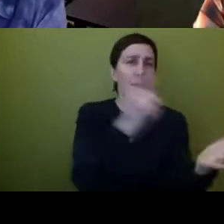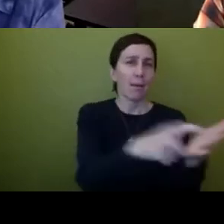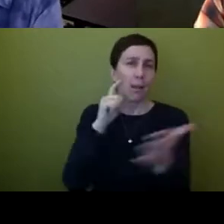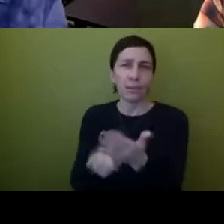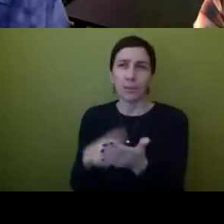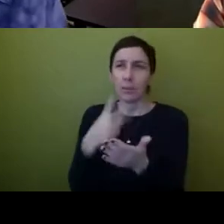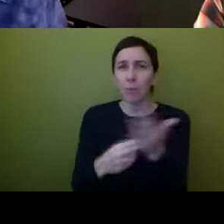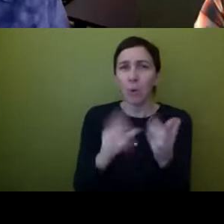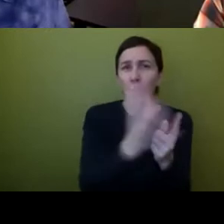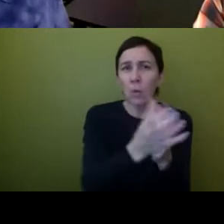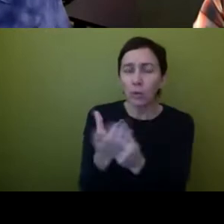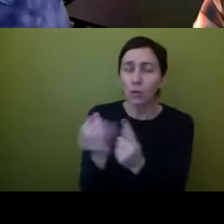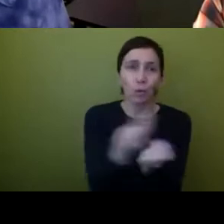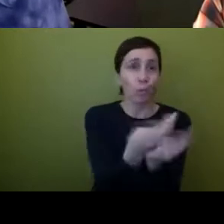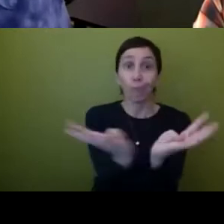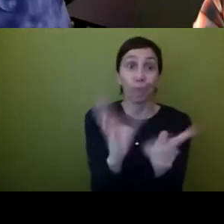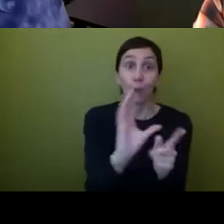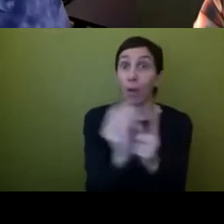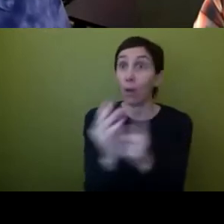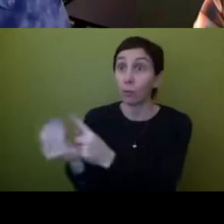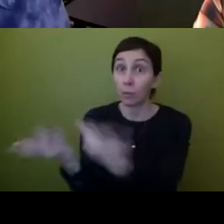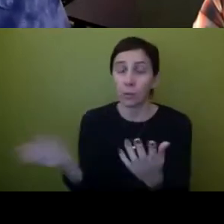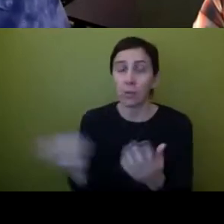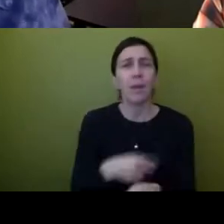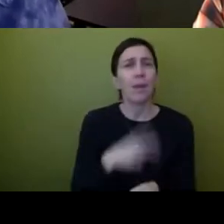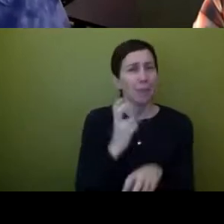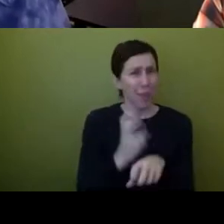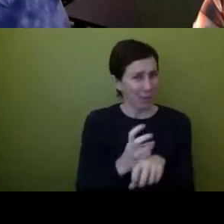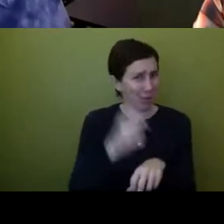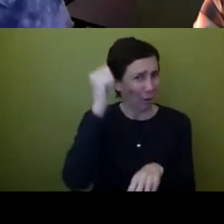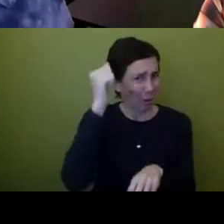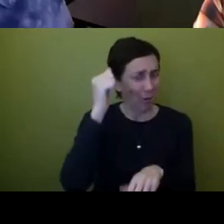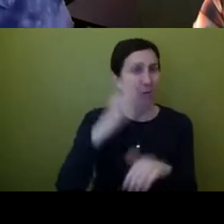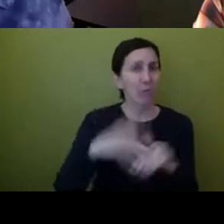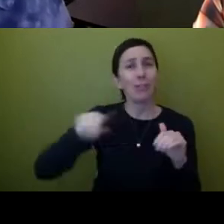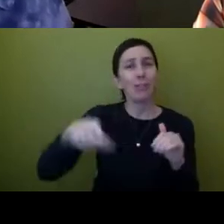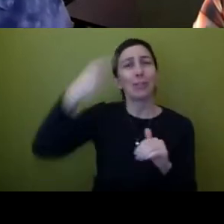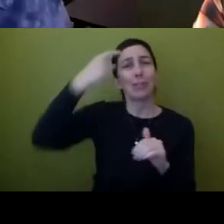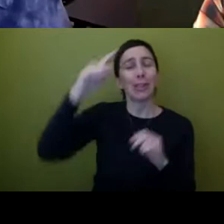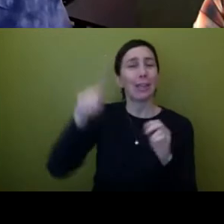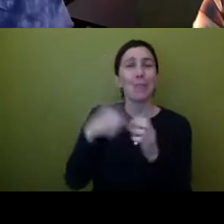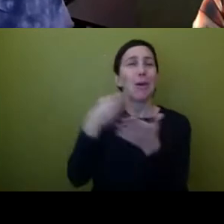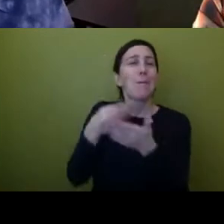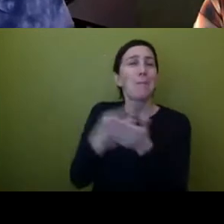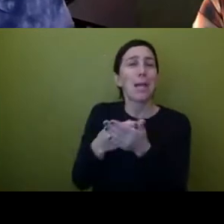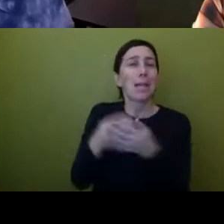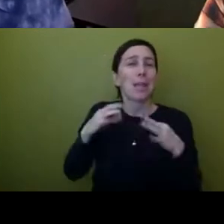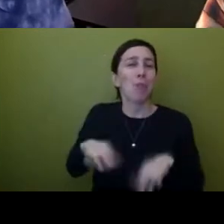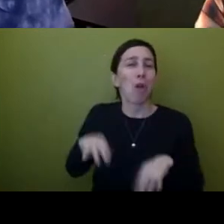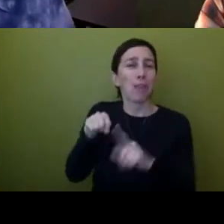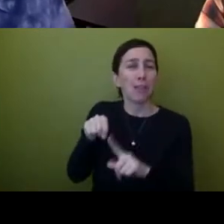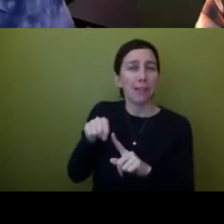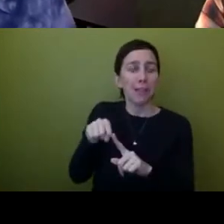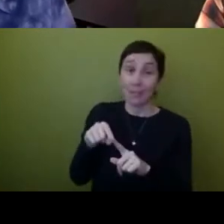actually much more difficult than um creating something that'll make money um which is you know probably hard